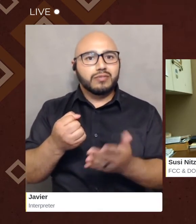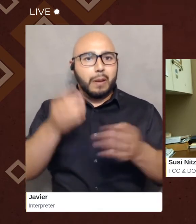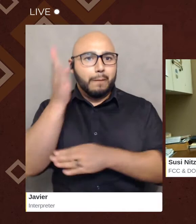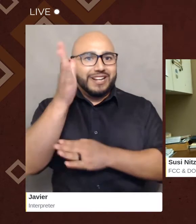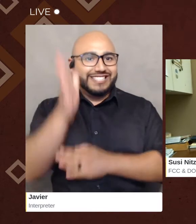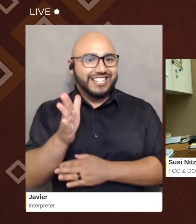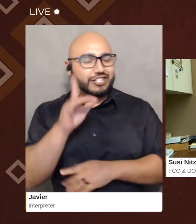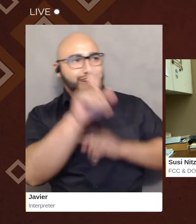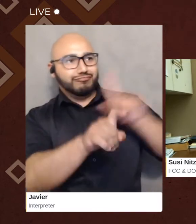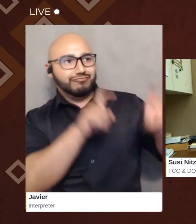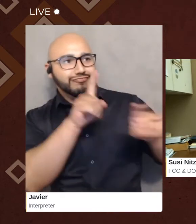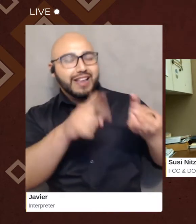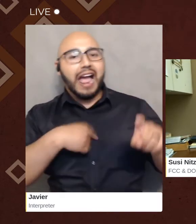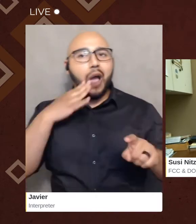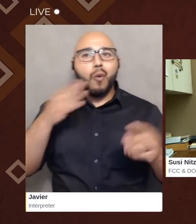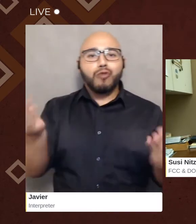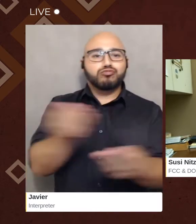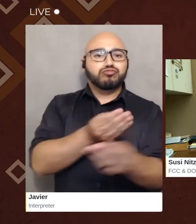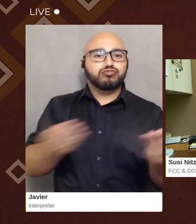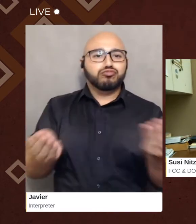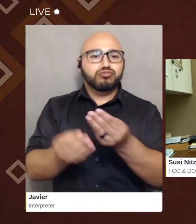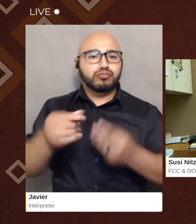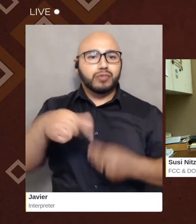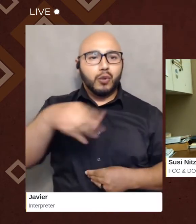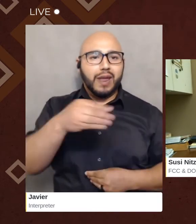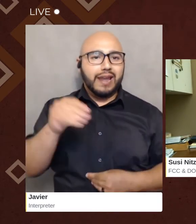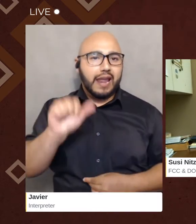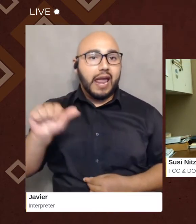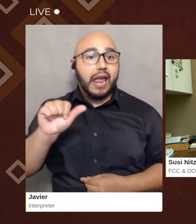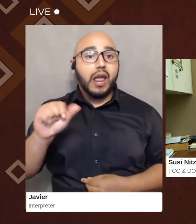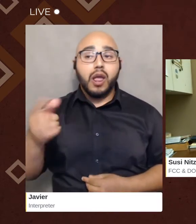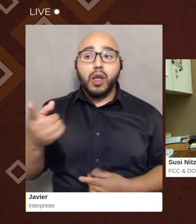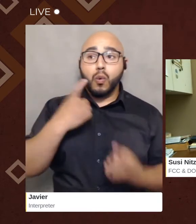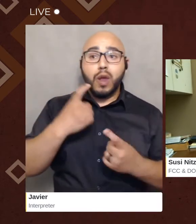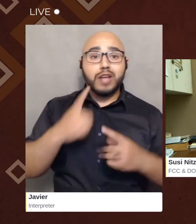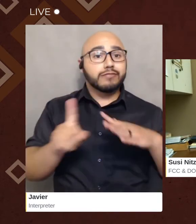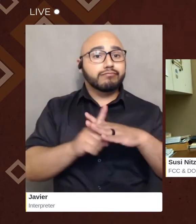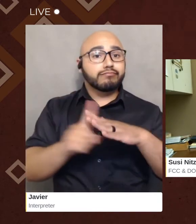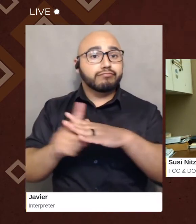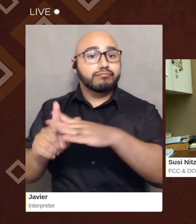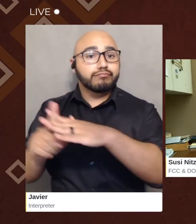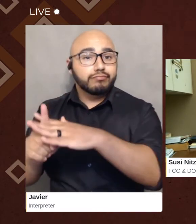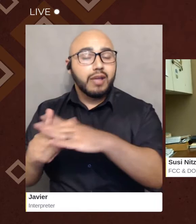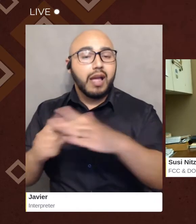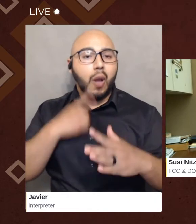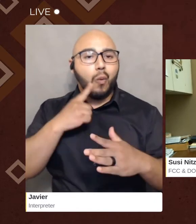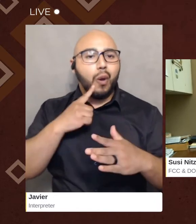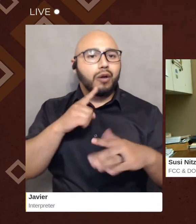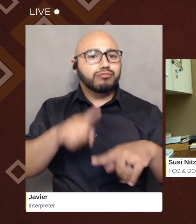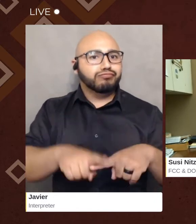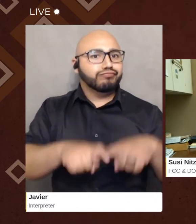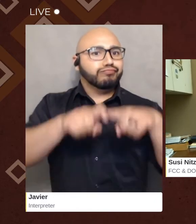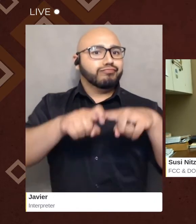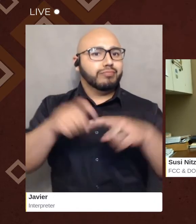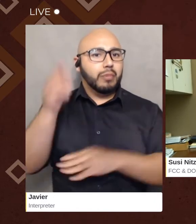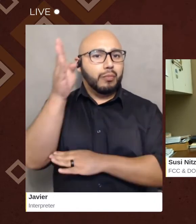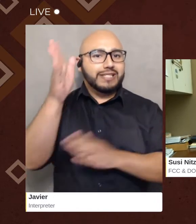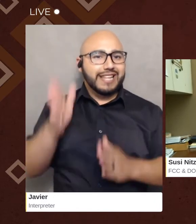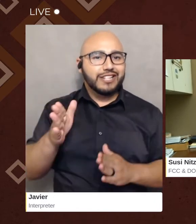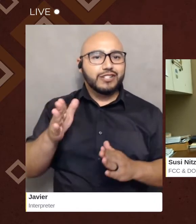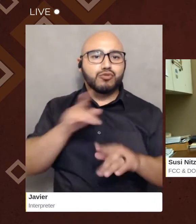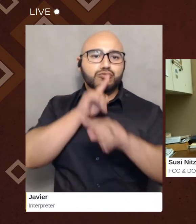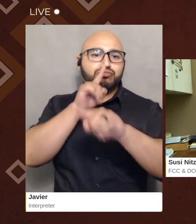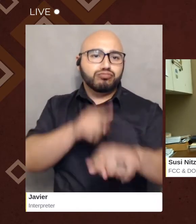I will be moderating that Q&A, and as questions come up, I will interrupt our presenters to ask your